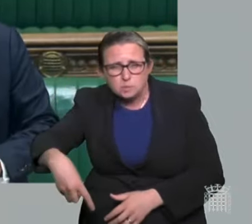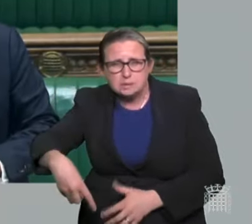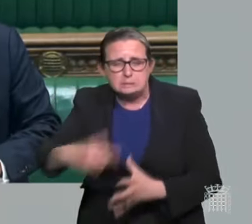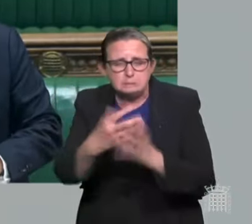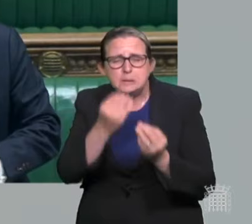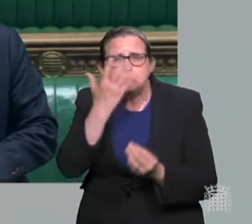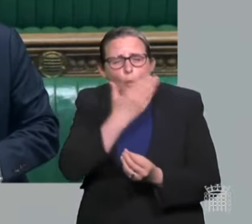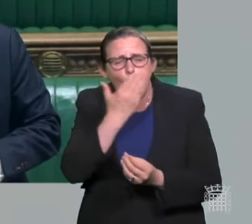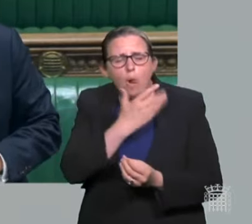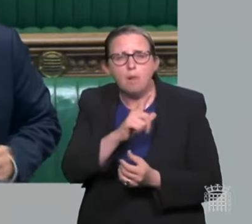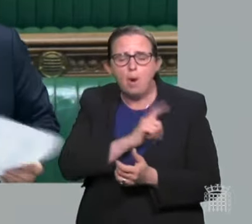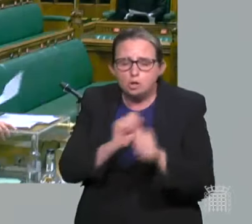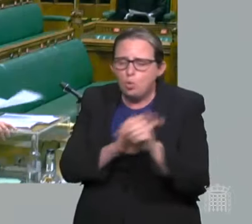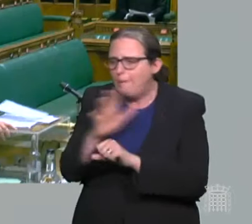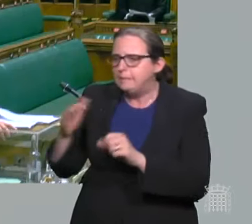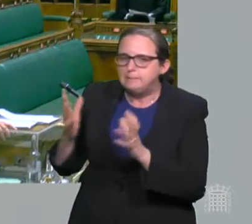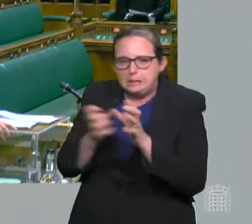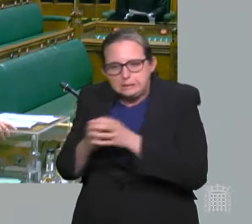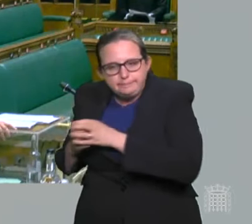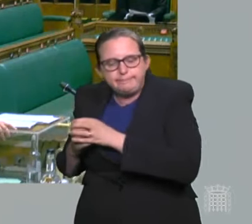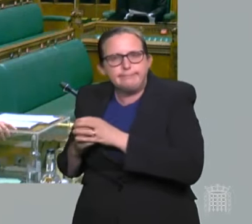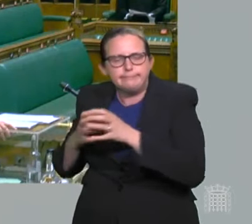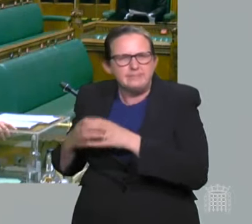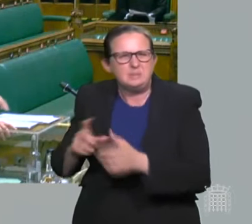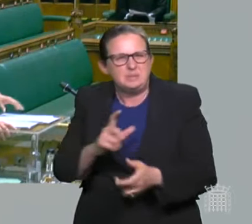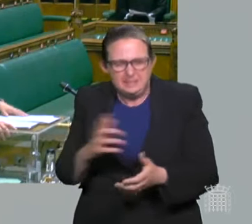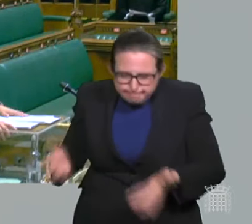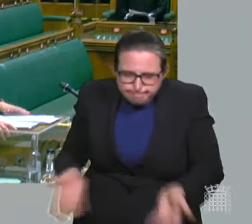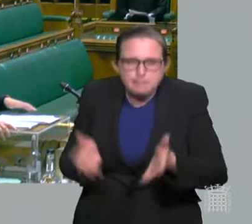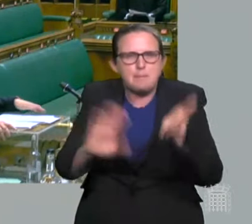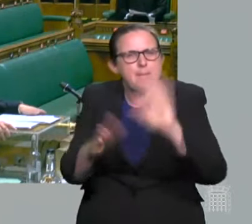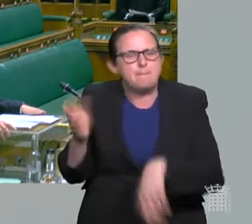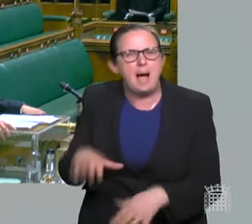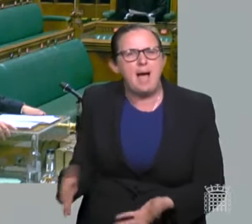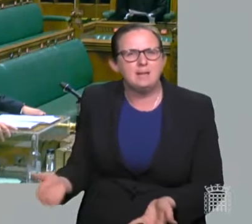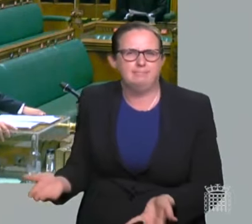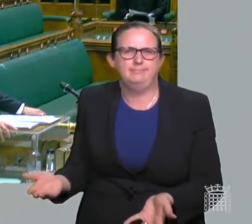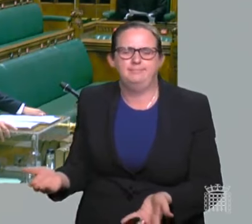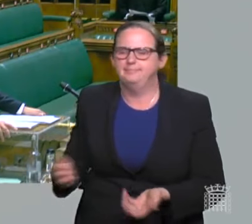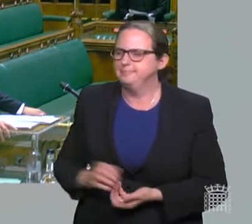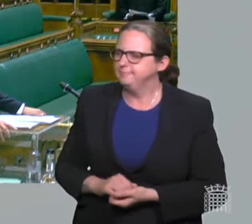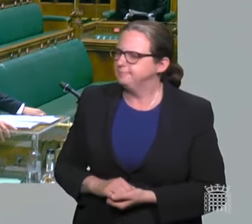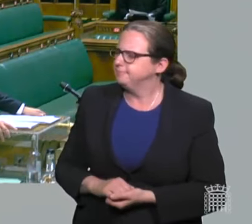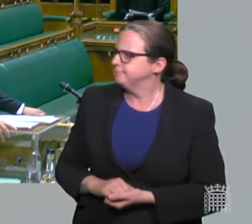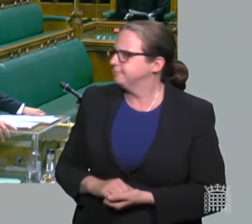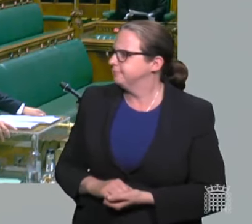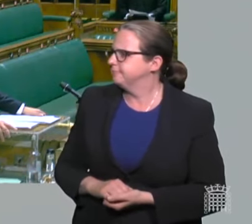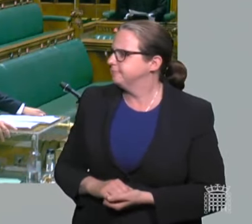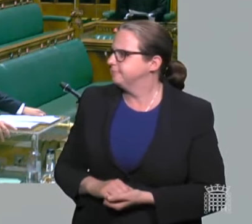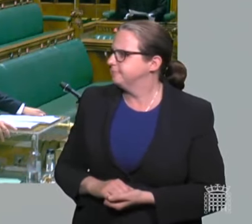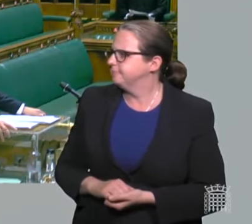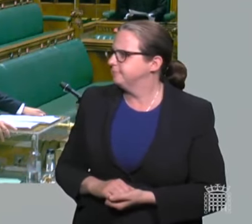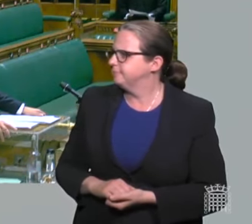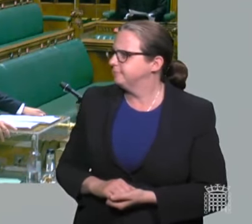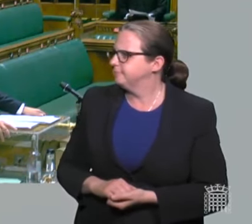of COVID. Yesterday, Mr Speaker, he said he believes the best way to protect the nation's health